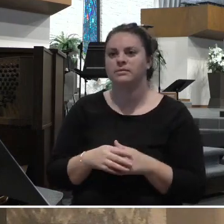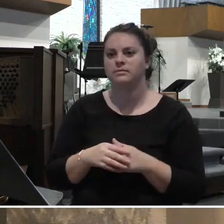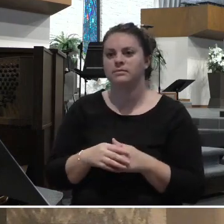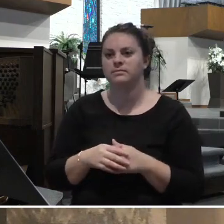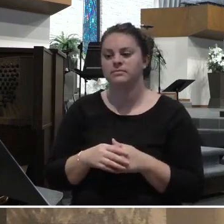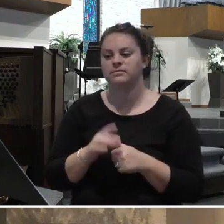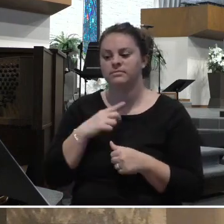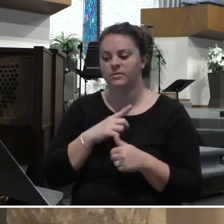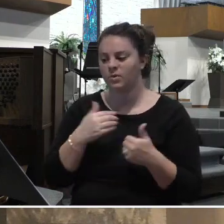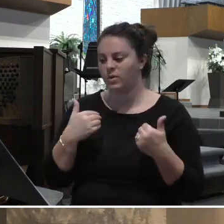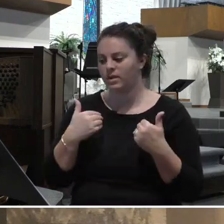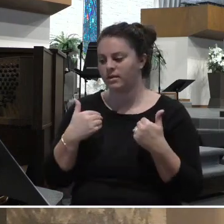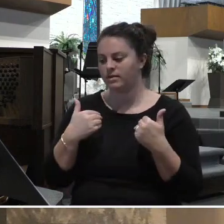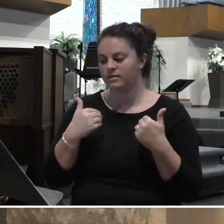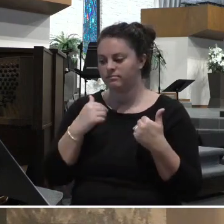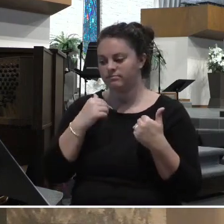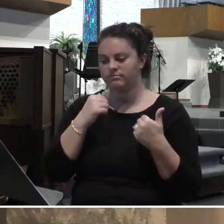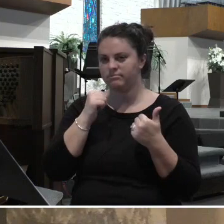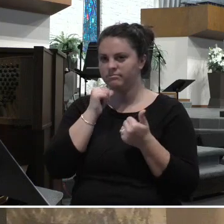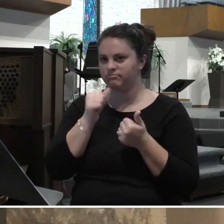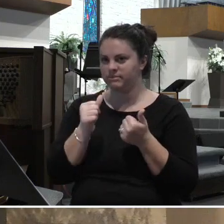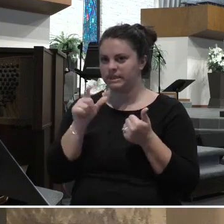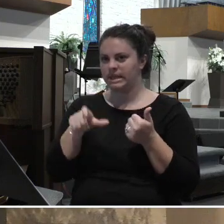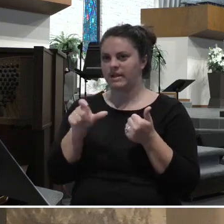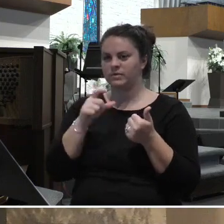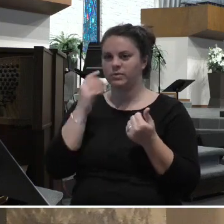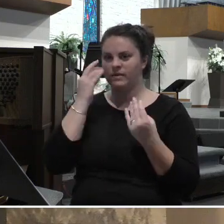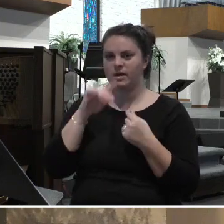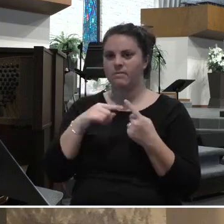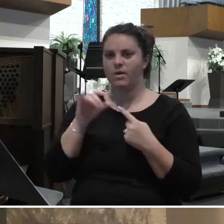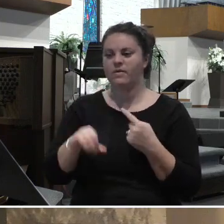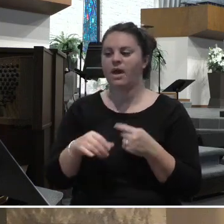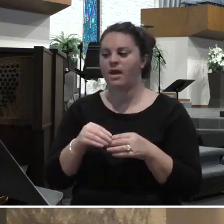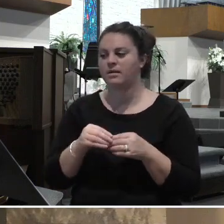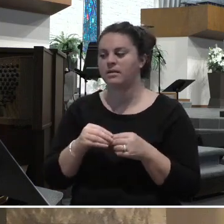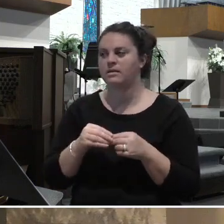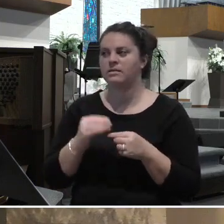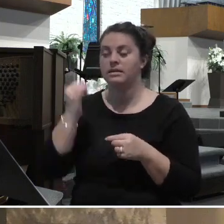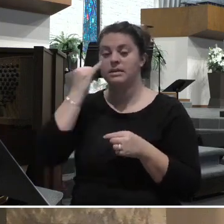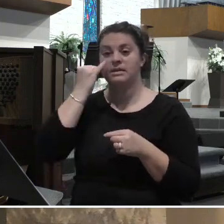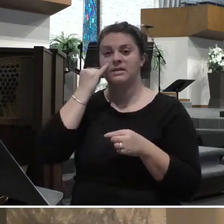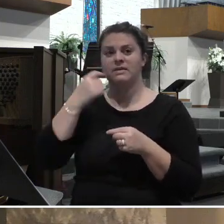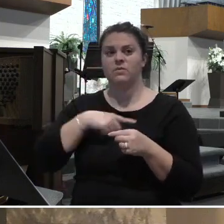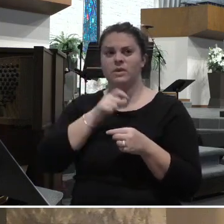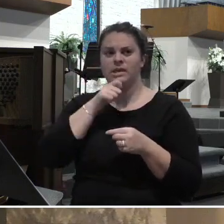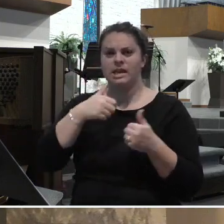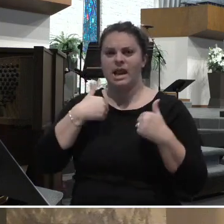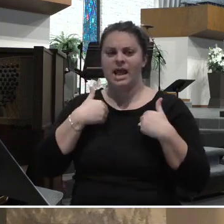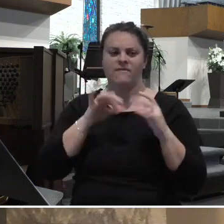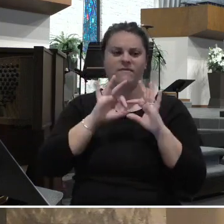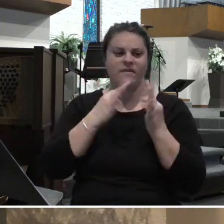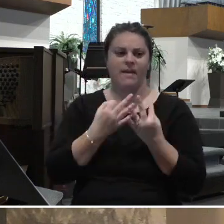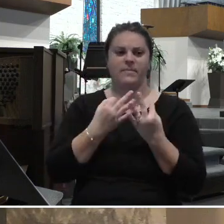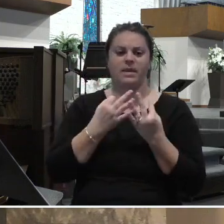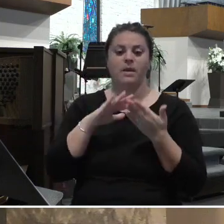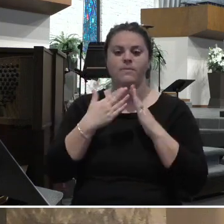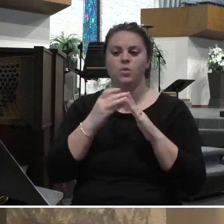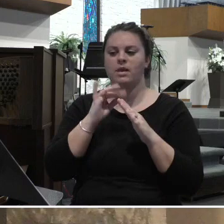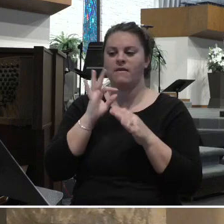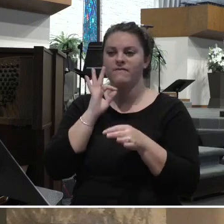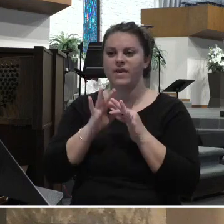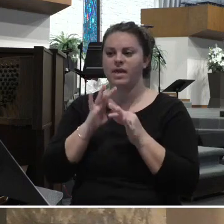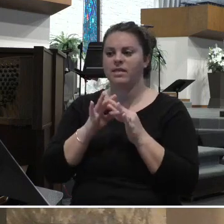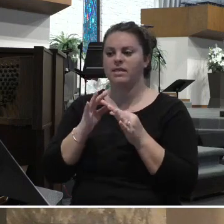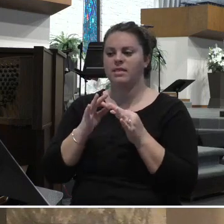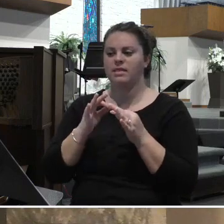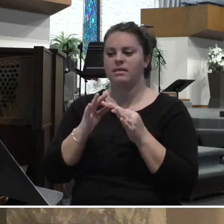of family and friends and a faith community like this who would have come and helped us. And so this presents a new question for us. What type